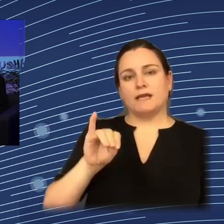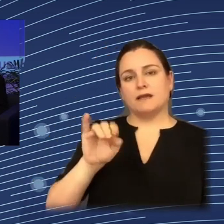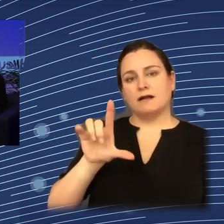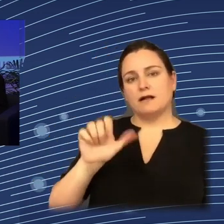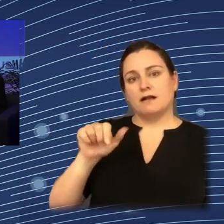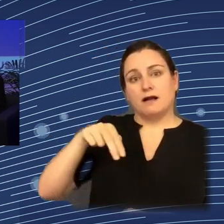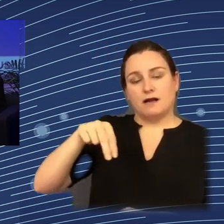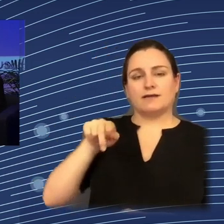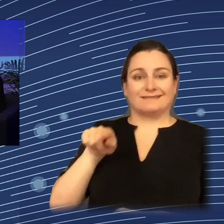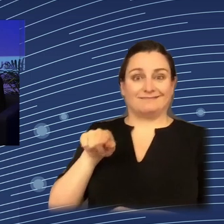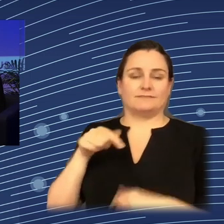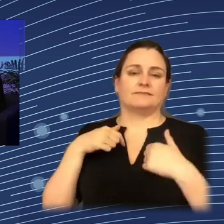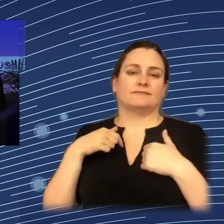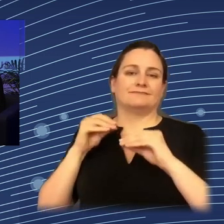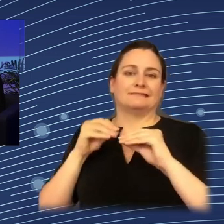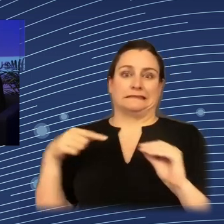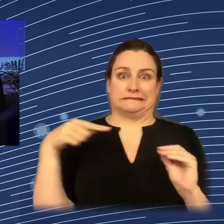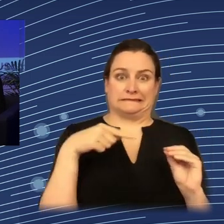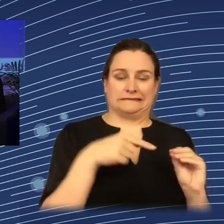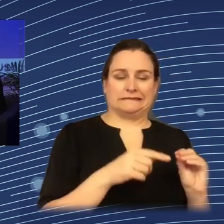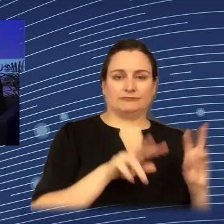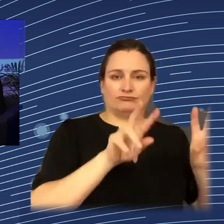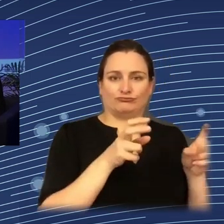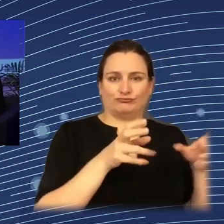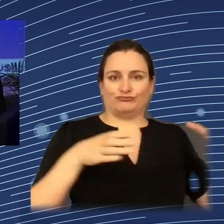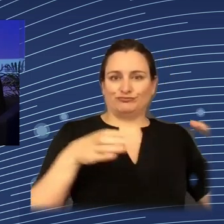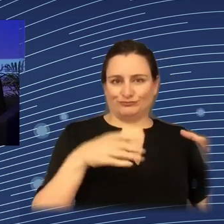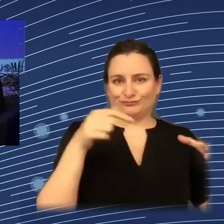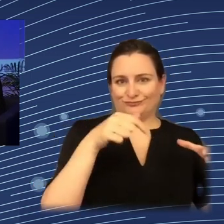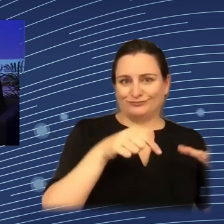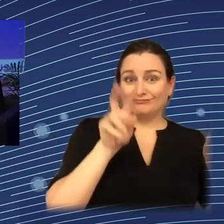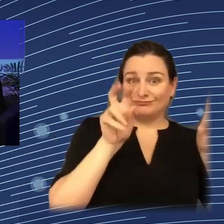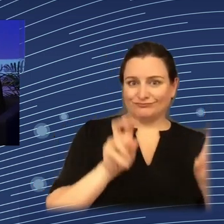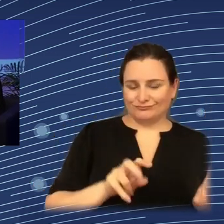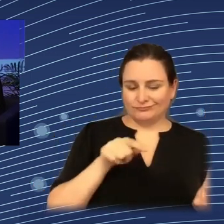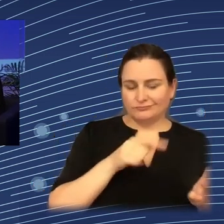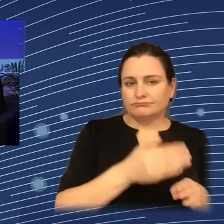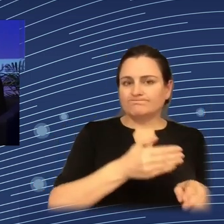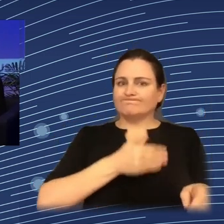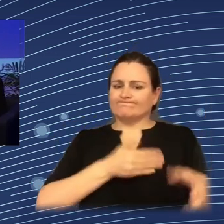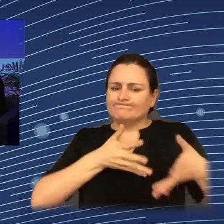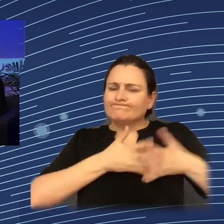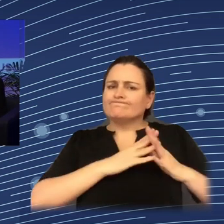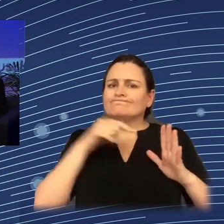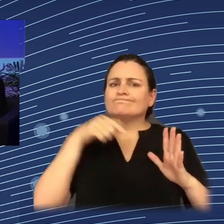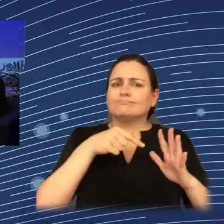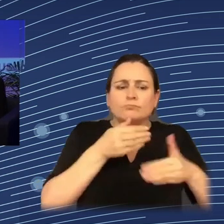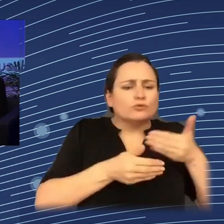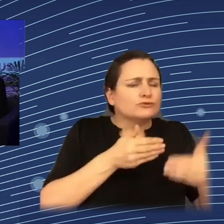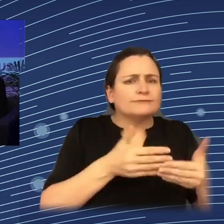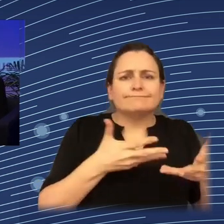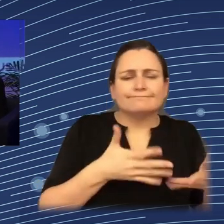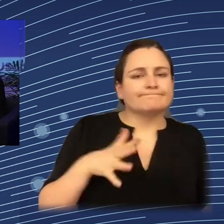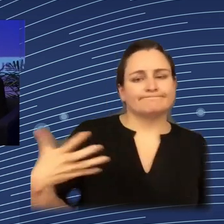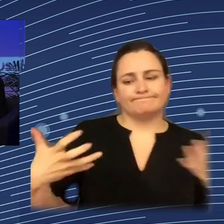hopefully engaging conversation about how we can apply this approach and this process to the very interesting topics that